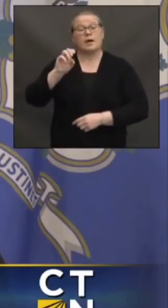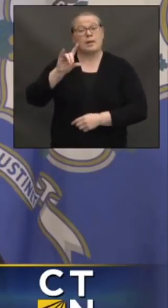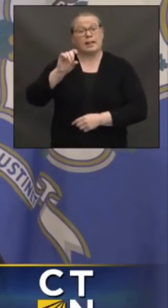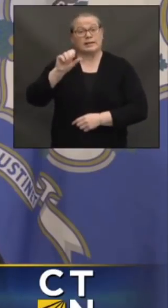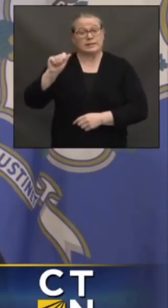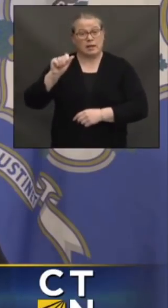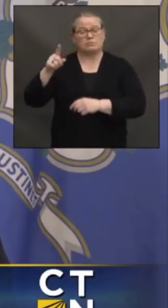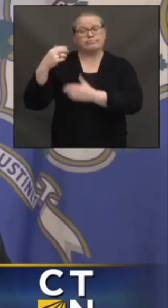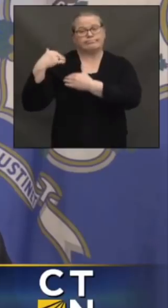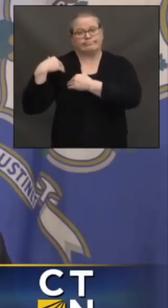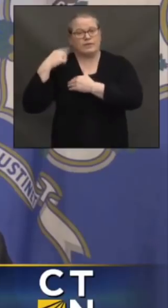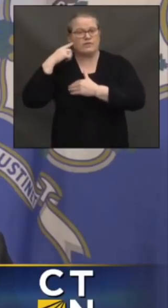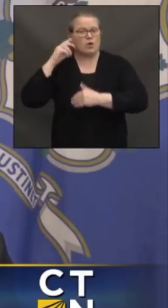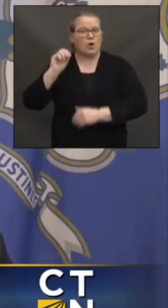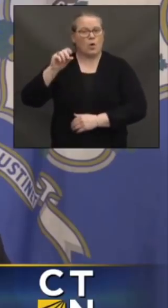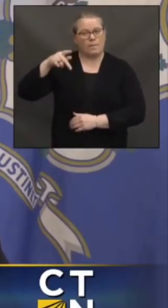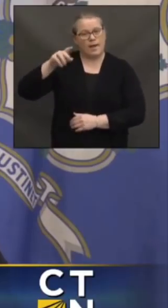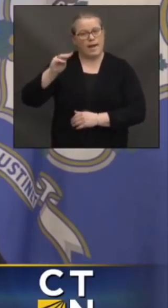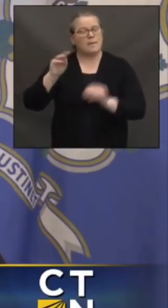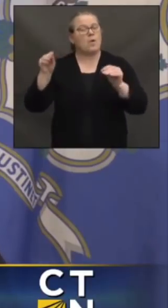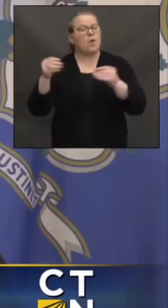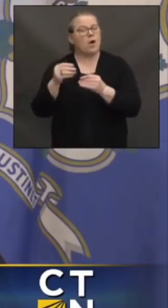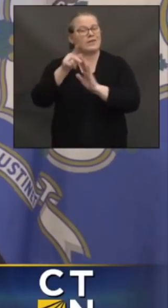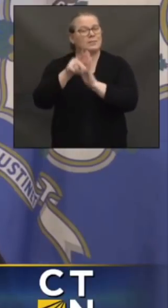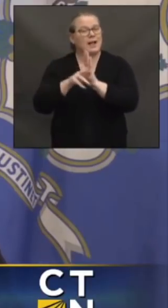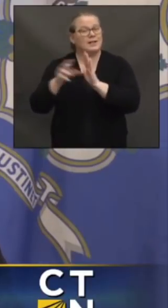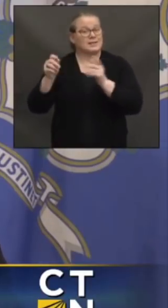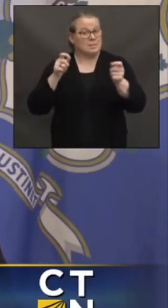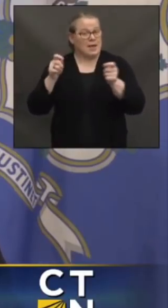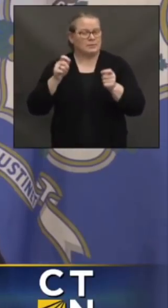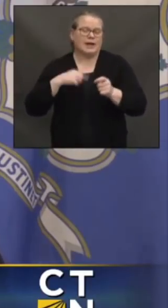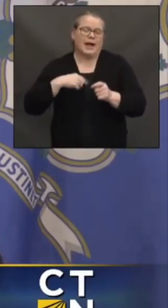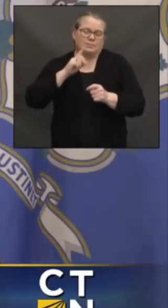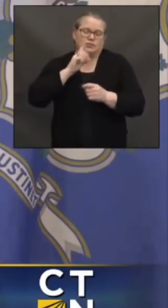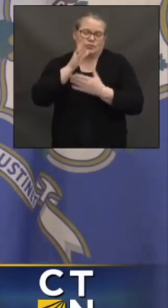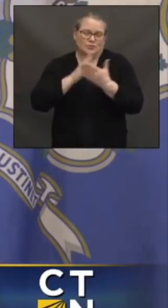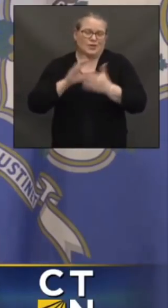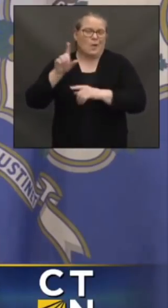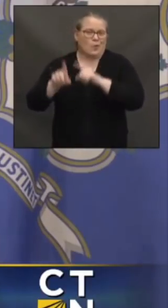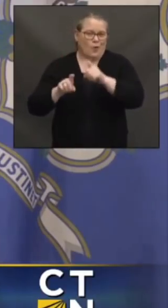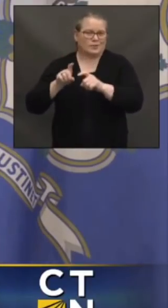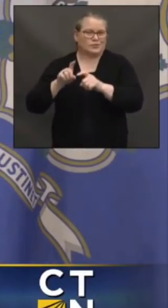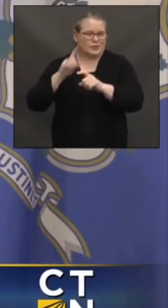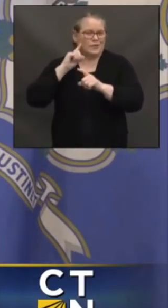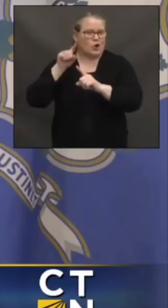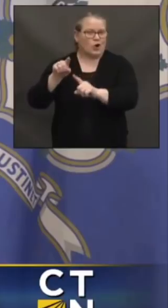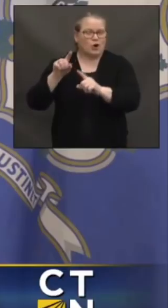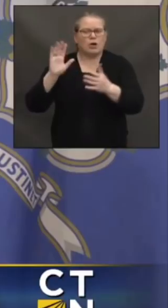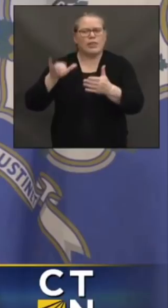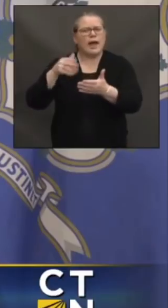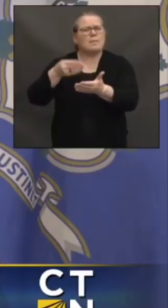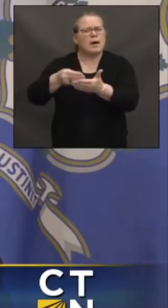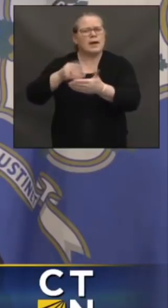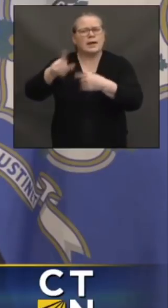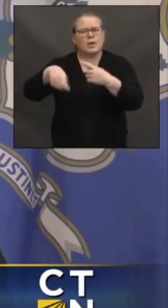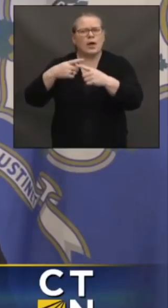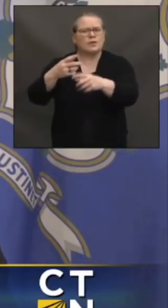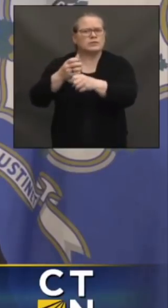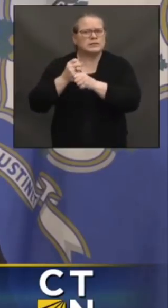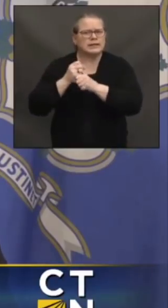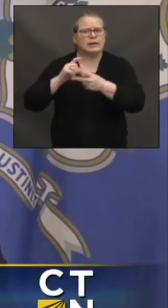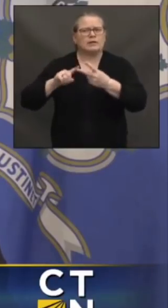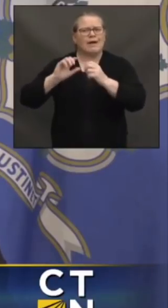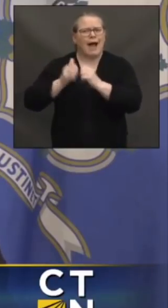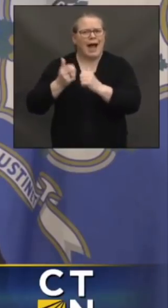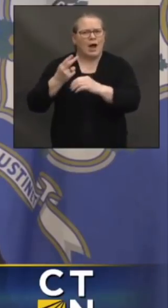Office of Policy and Management. You'll have some questions for her, I'm sure, about when do we get the money, how do we access the money, and